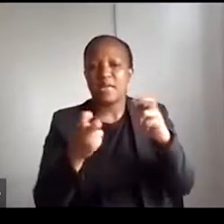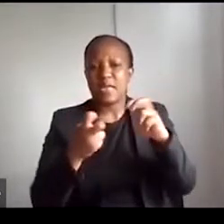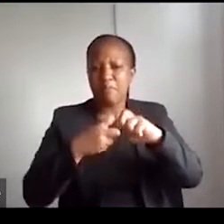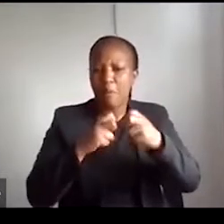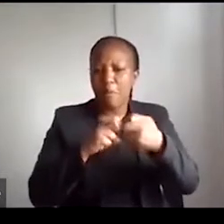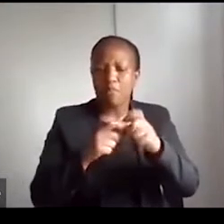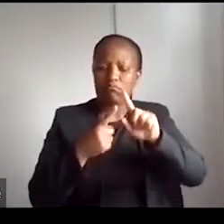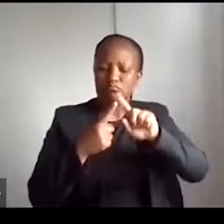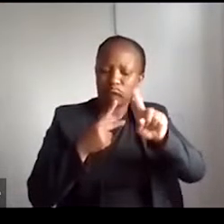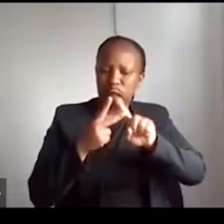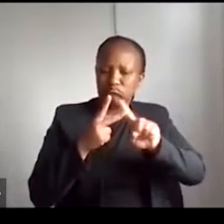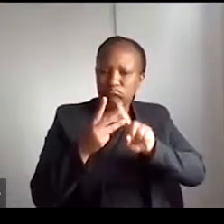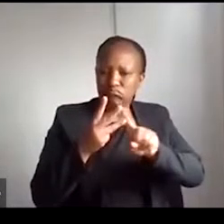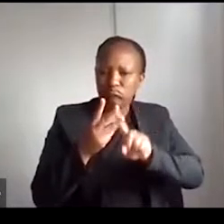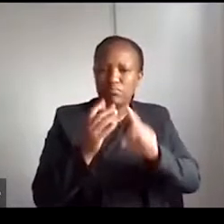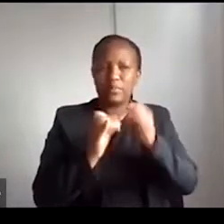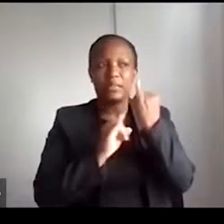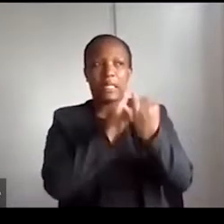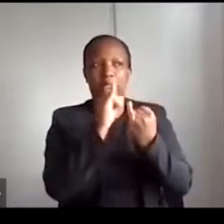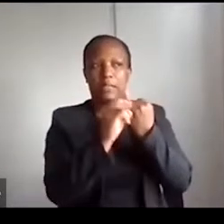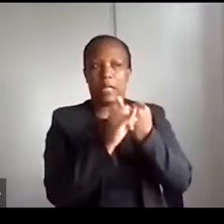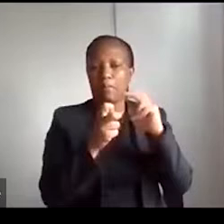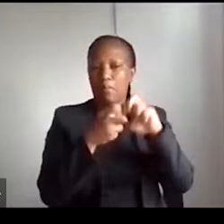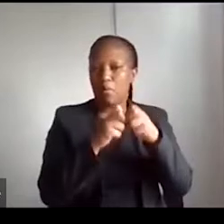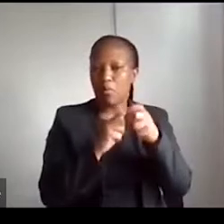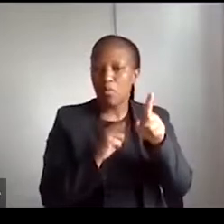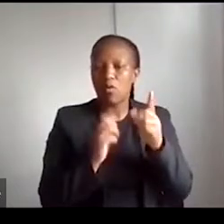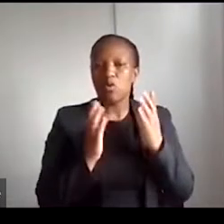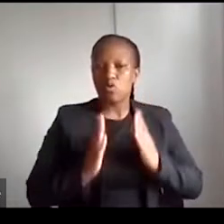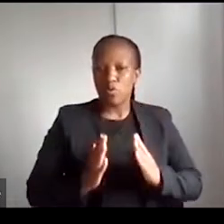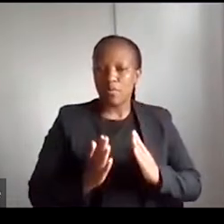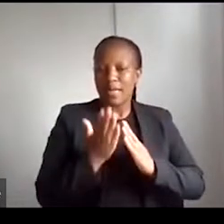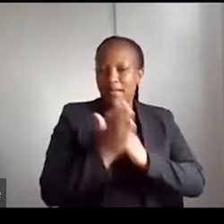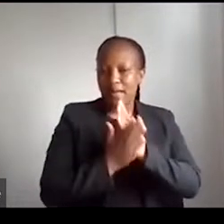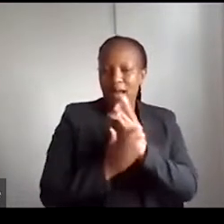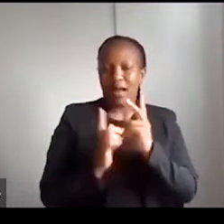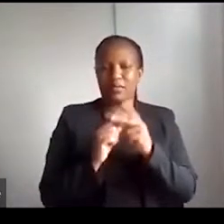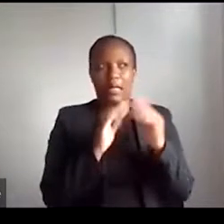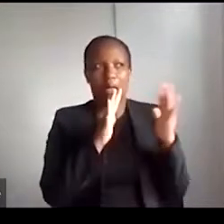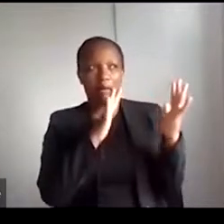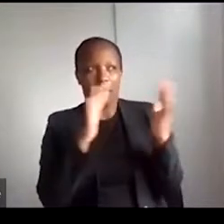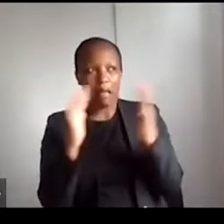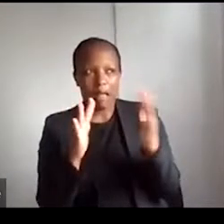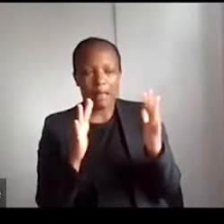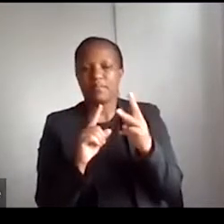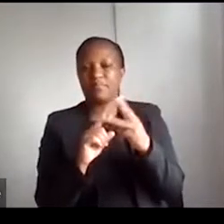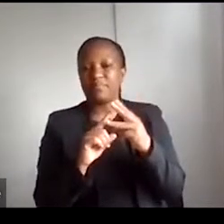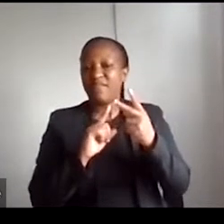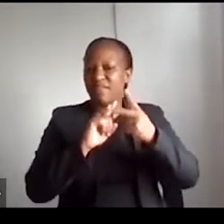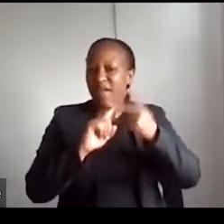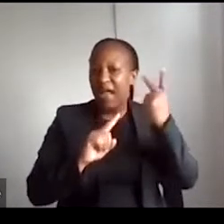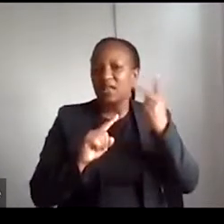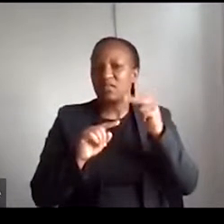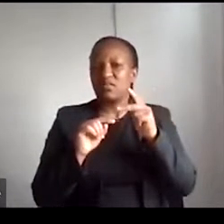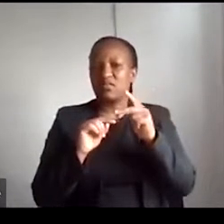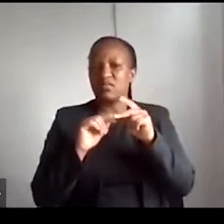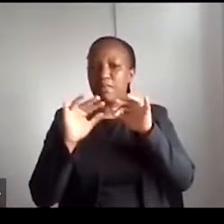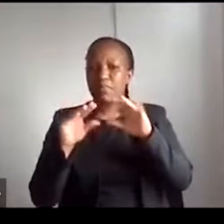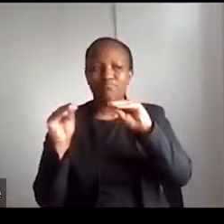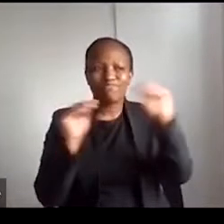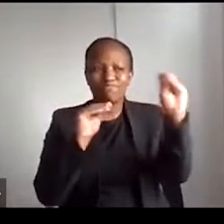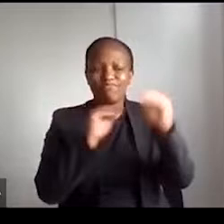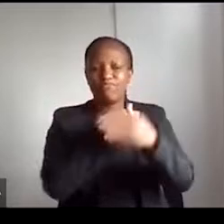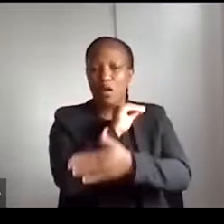you know, Anel was talking about, you know, human rights, climate change, violence, migration, and the pandemic.